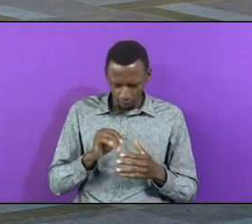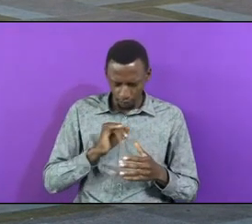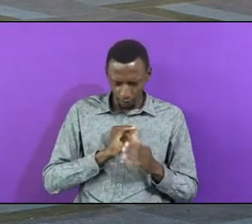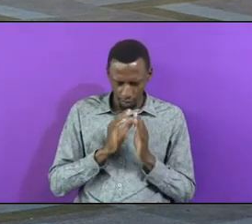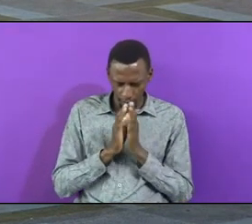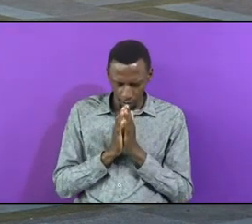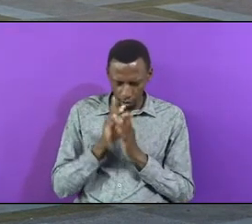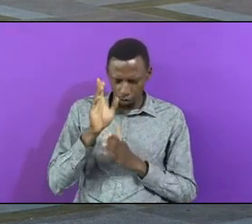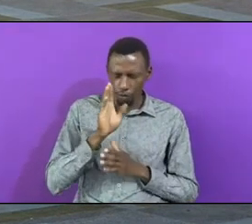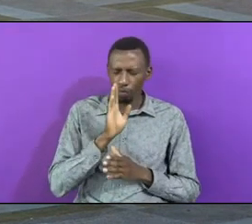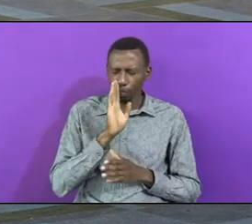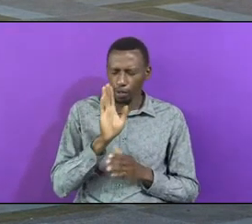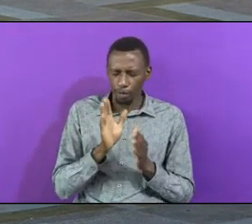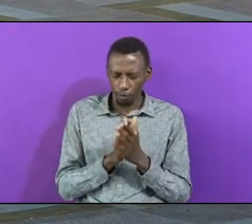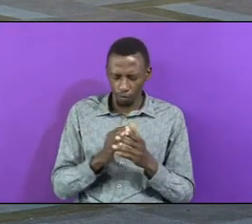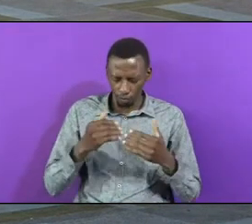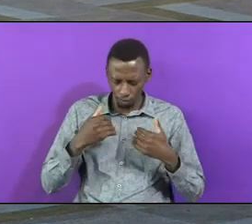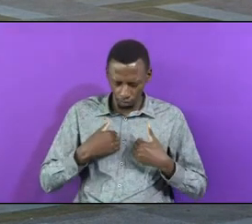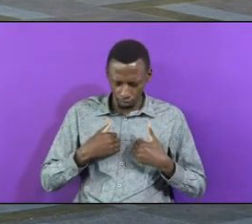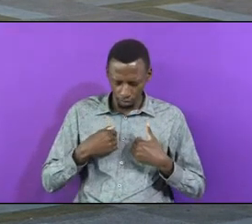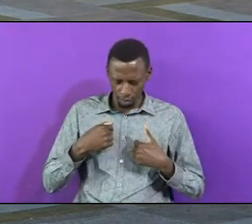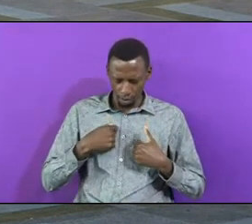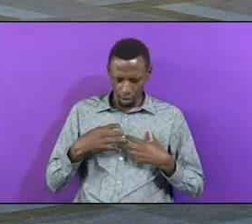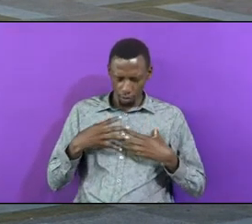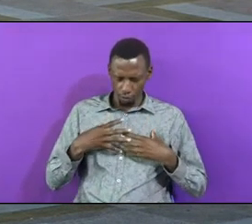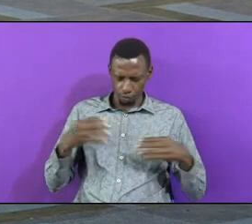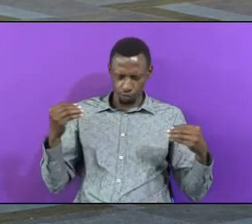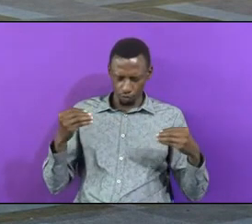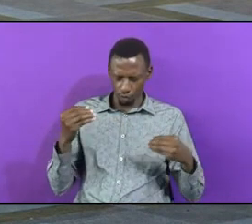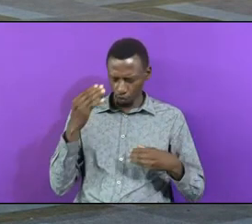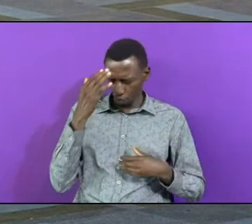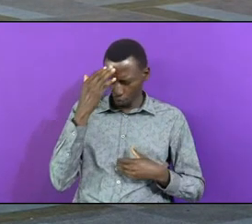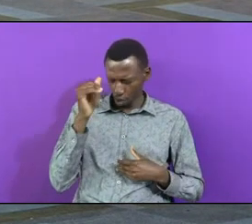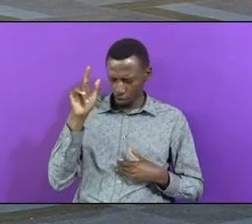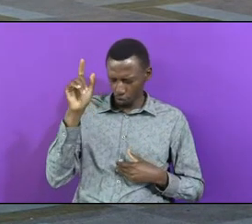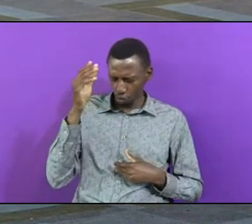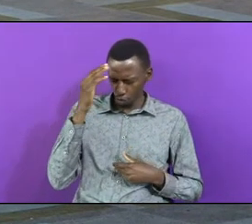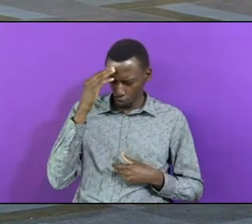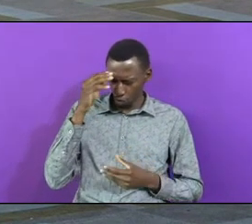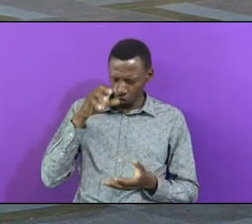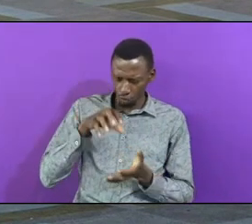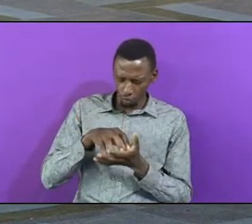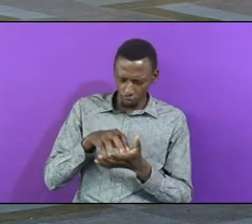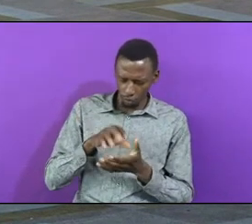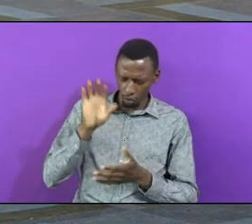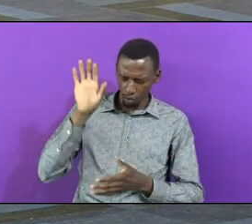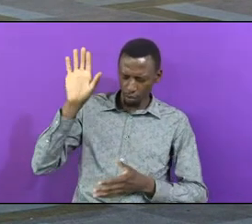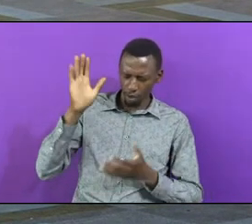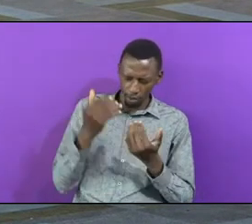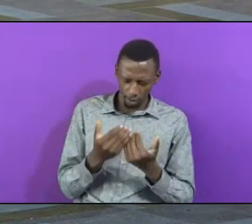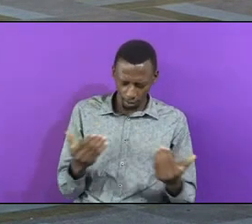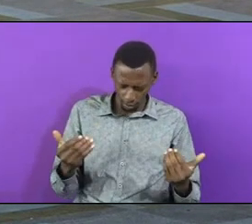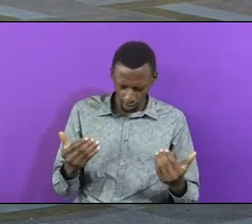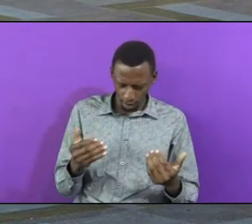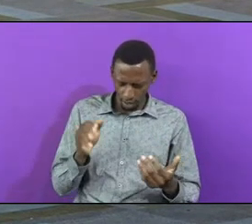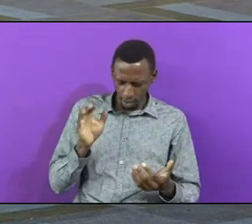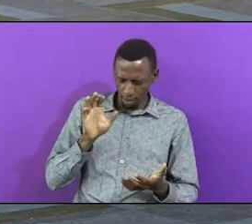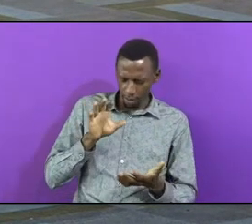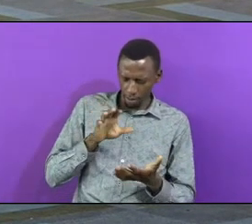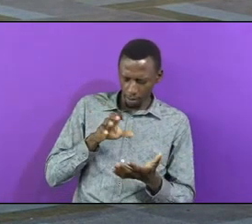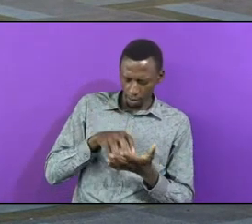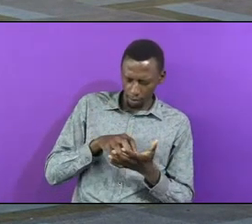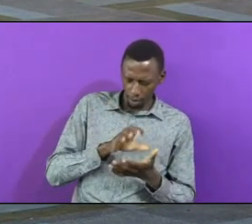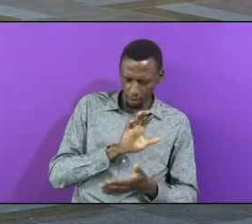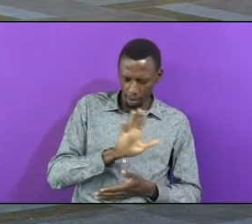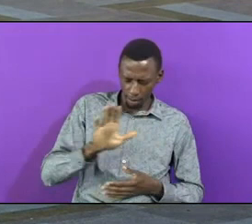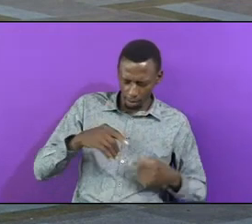with me That I will disappear For you know the circumstances of your children The condition of their hearts You